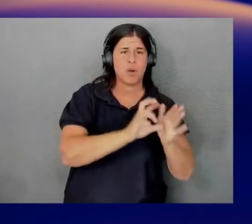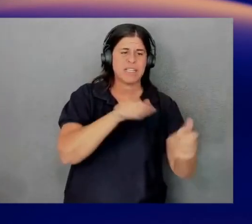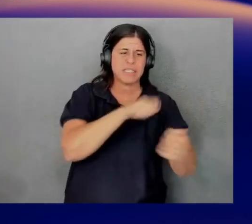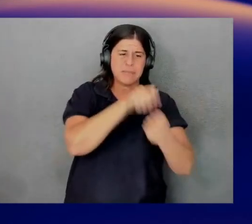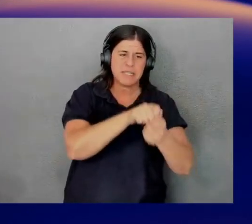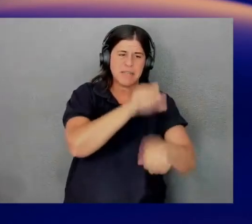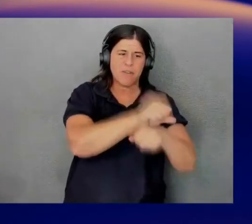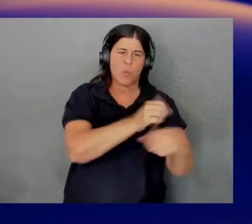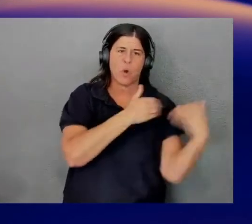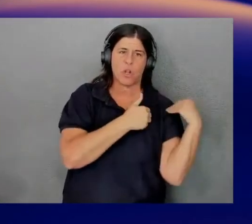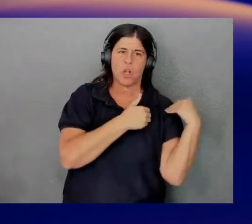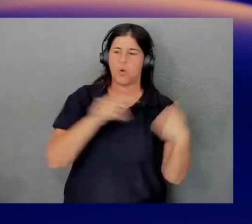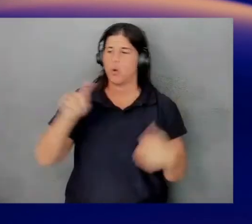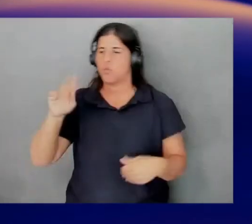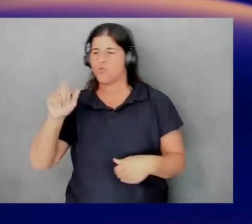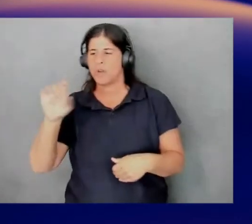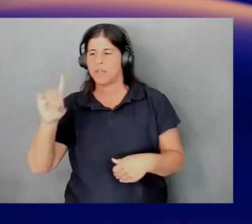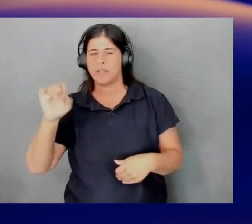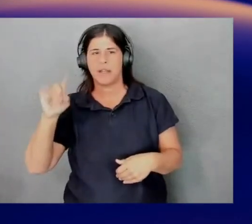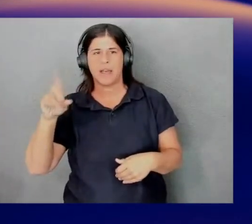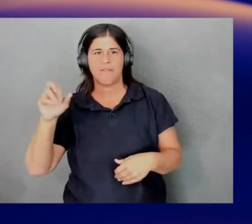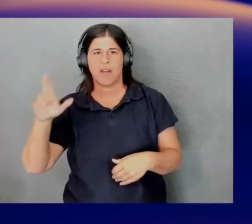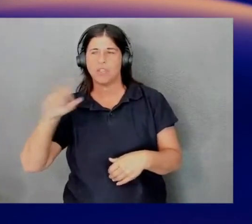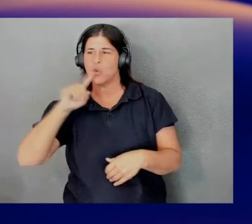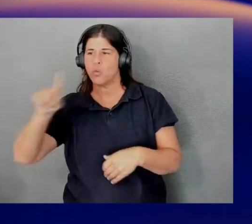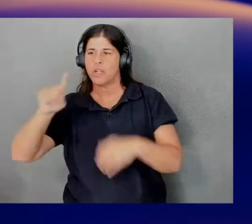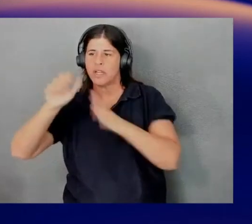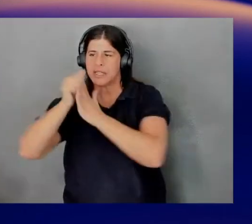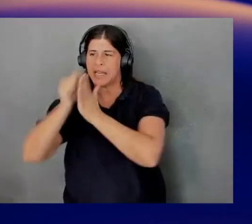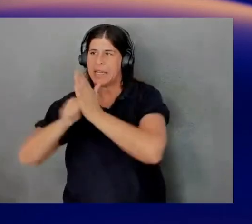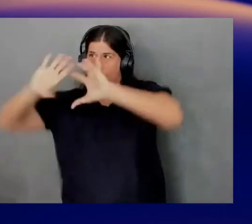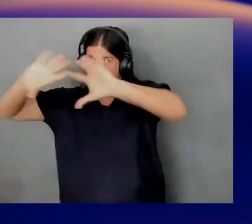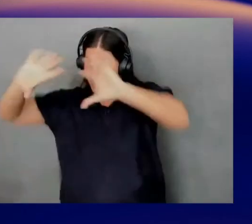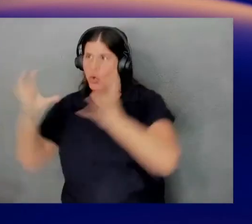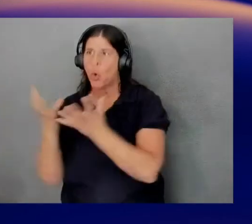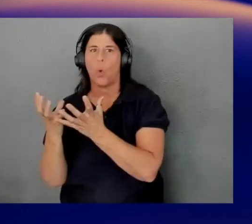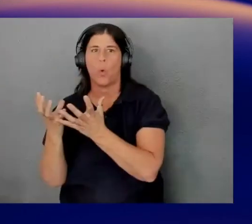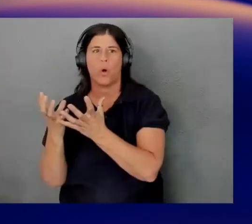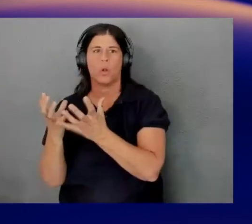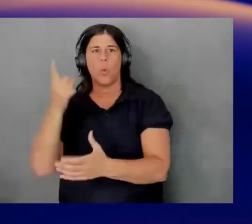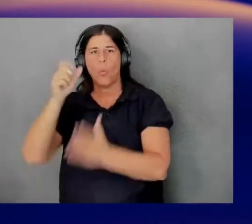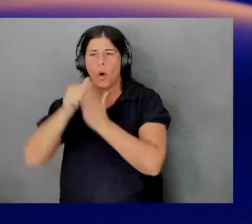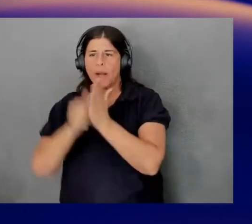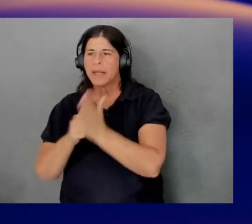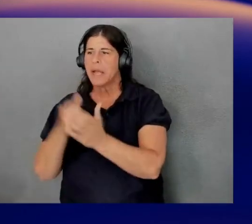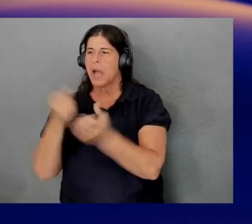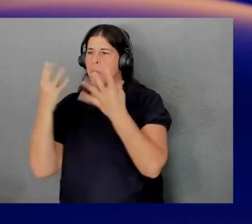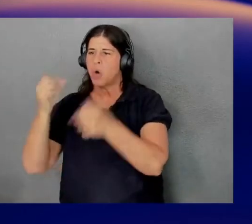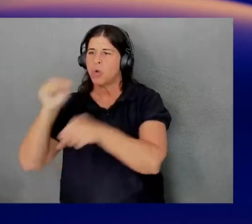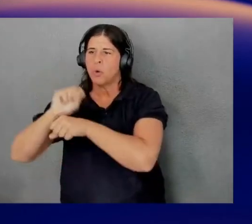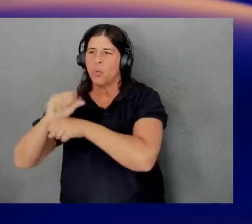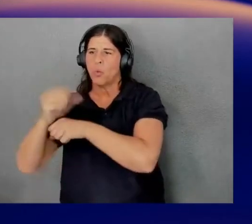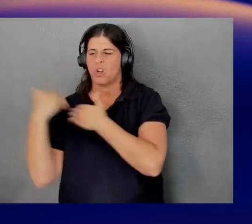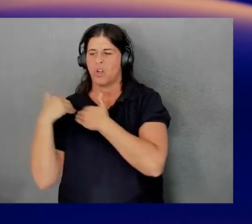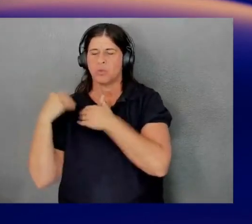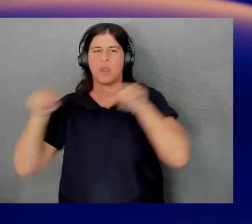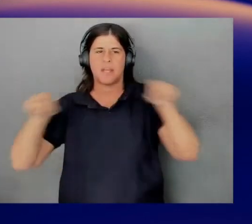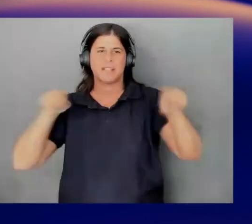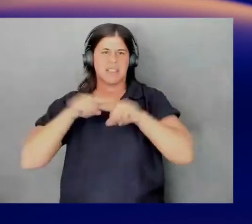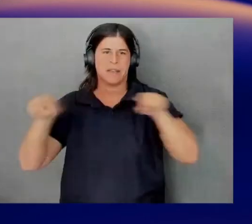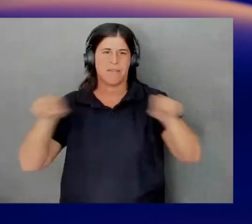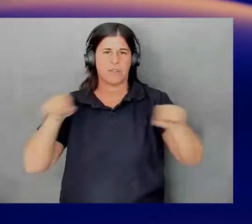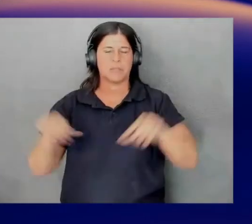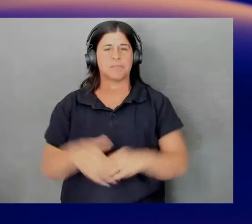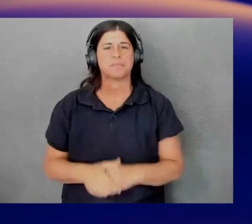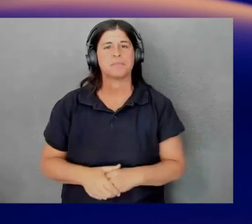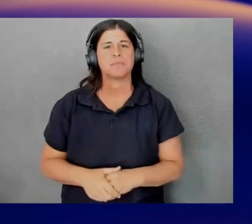Trusted Advisor is for your account as a whole. Okay. So, one account can hold multiple workloads, so just kind of keep that in mind. For example, if we're